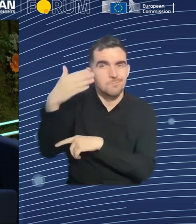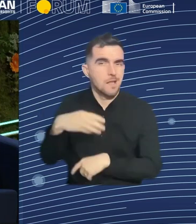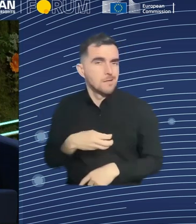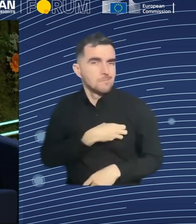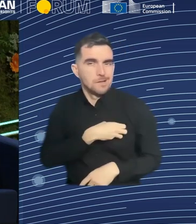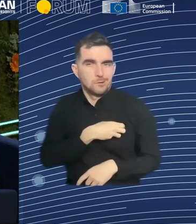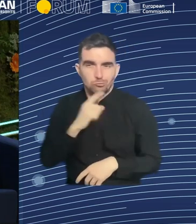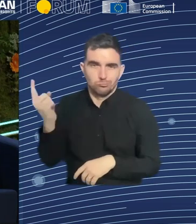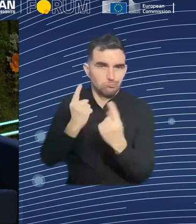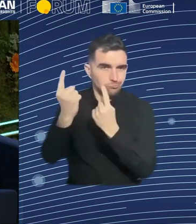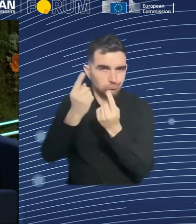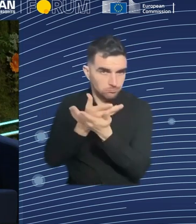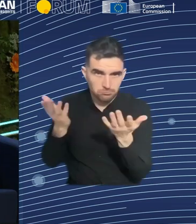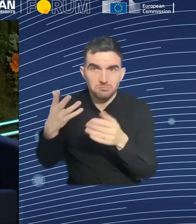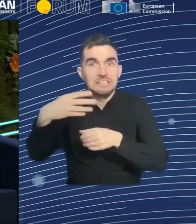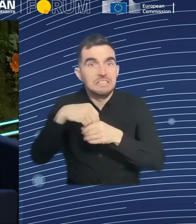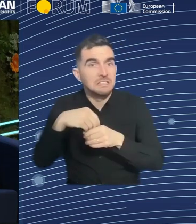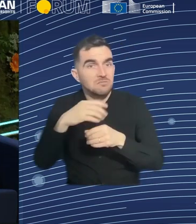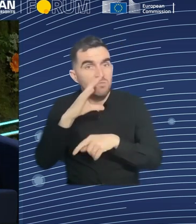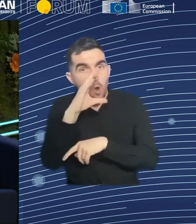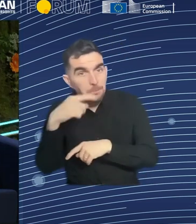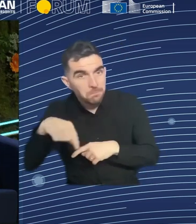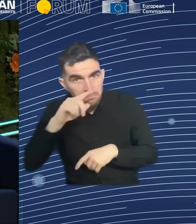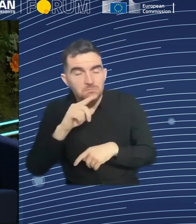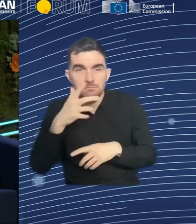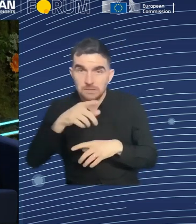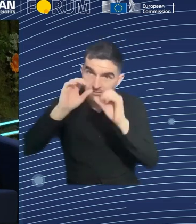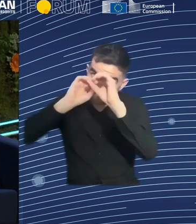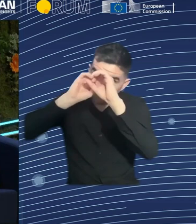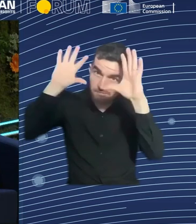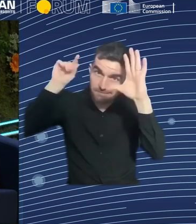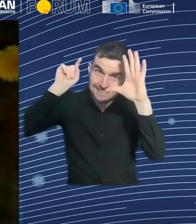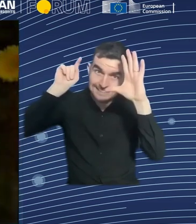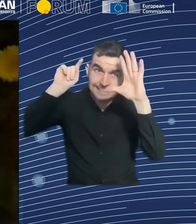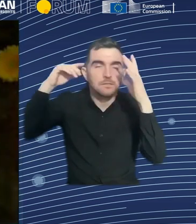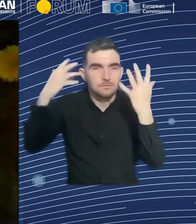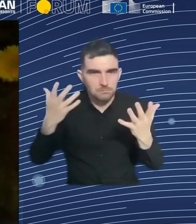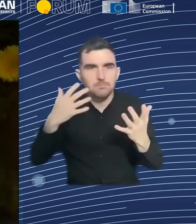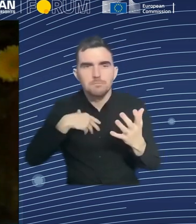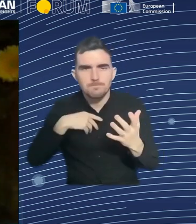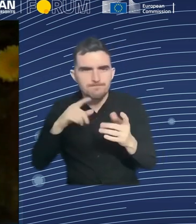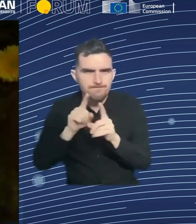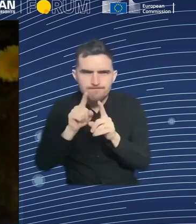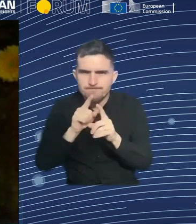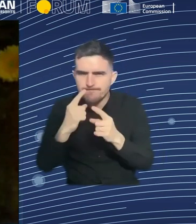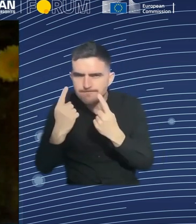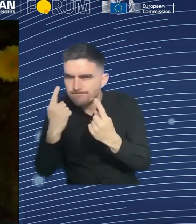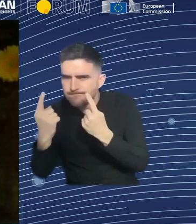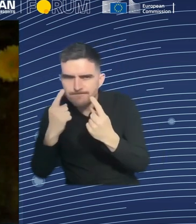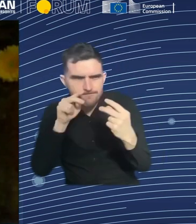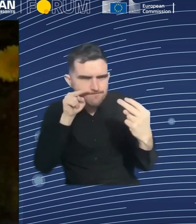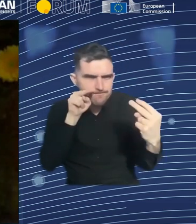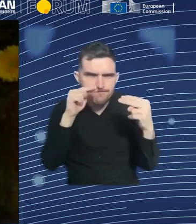speak eyesight to eyesight from employee to employee. And not coming from the